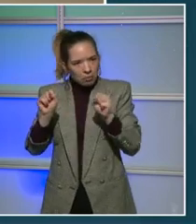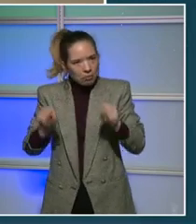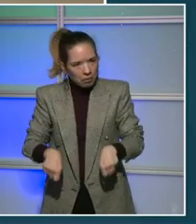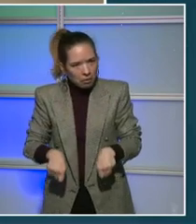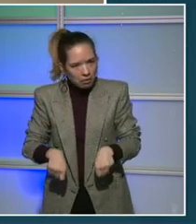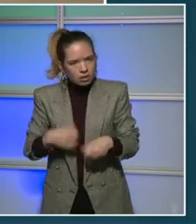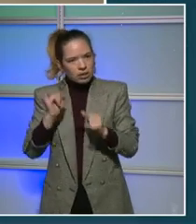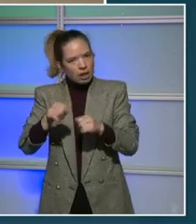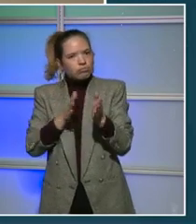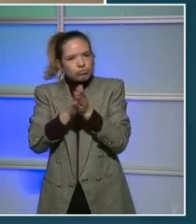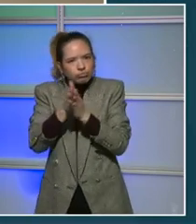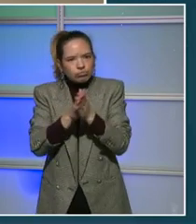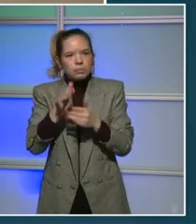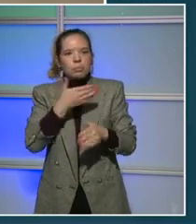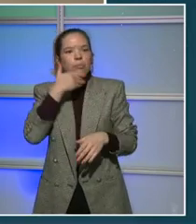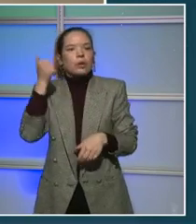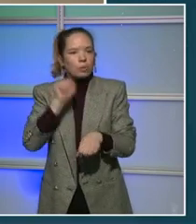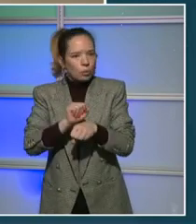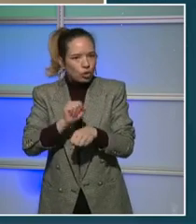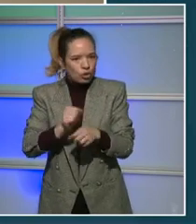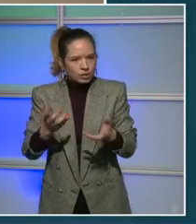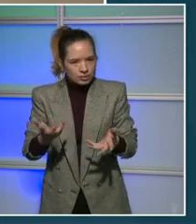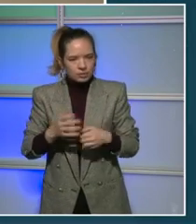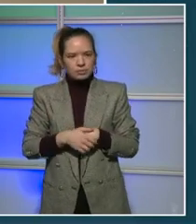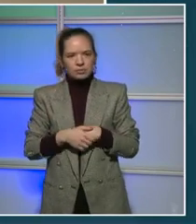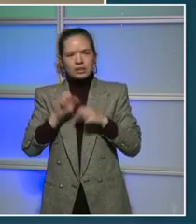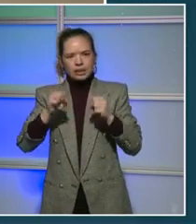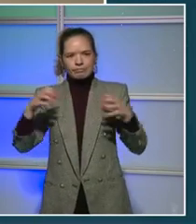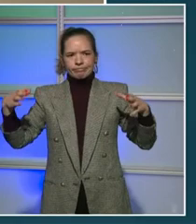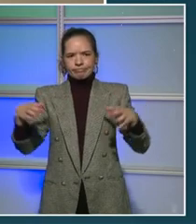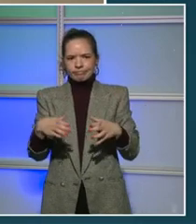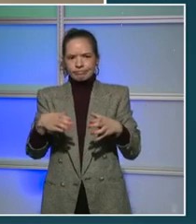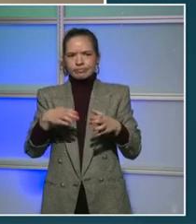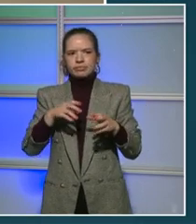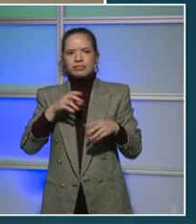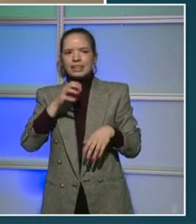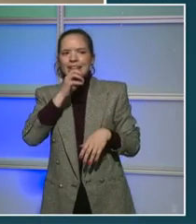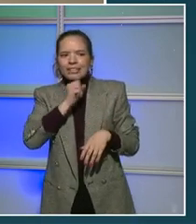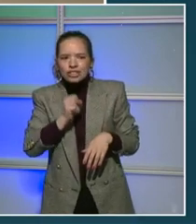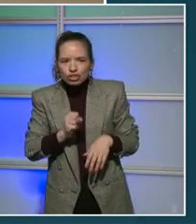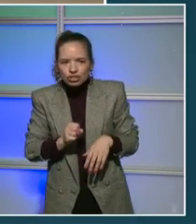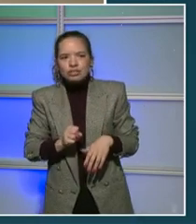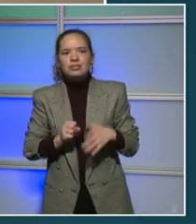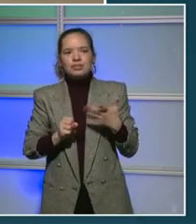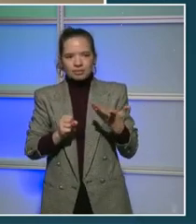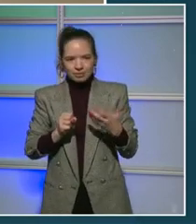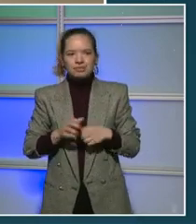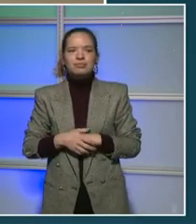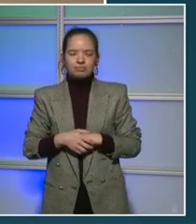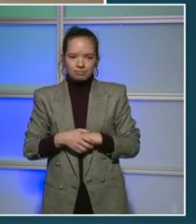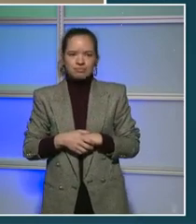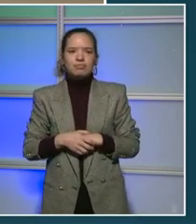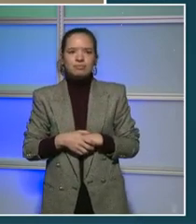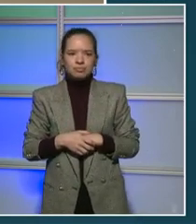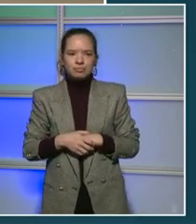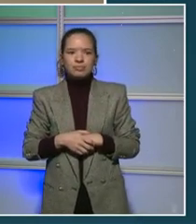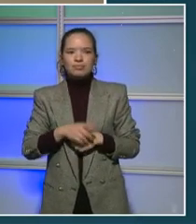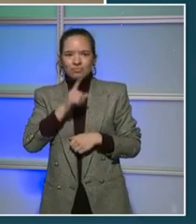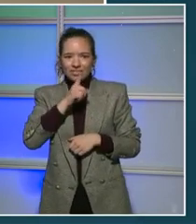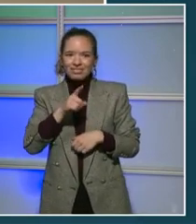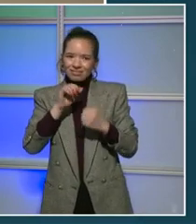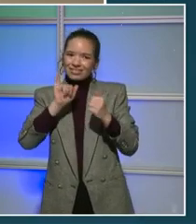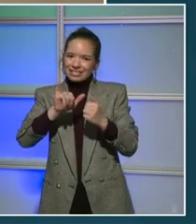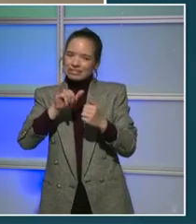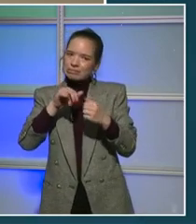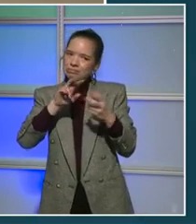worse. As you know, our population is aging, as I am aware of myself. And it's something we need to address. And the sooner we